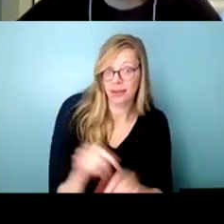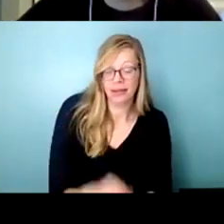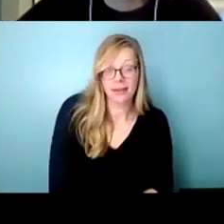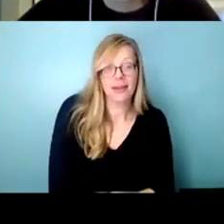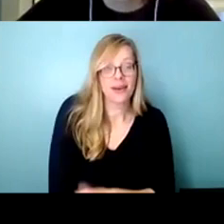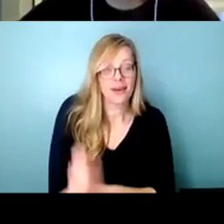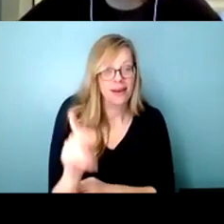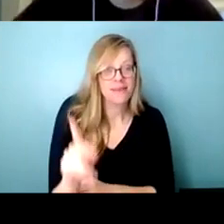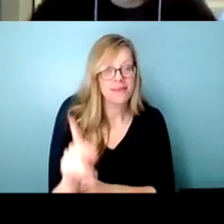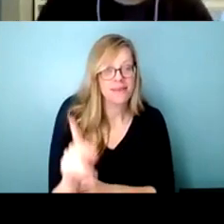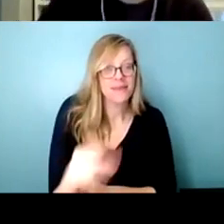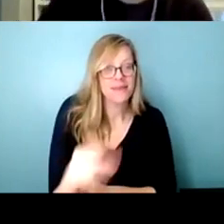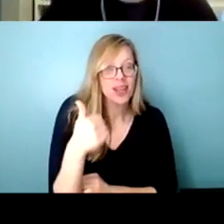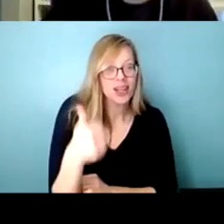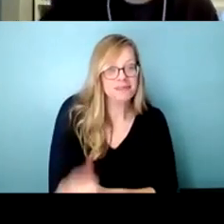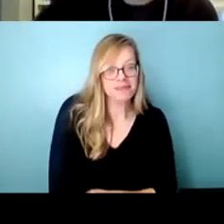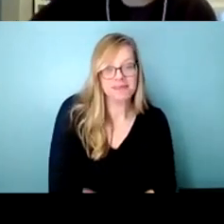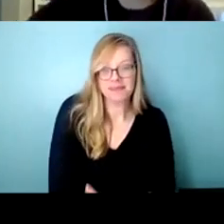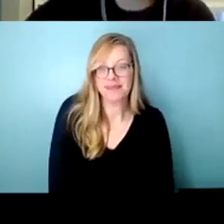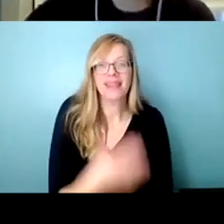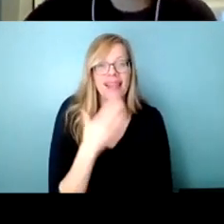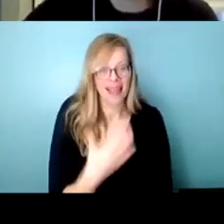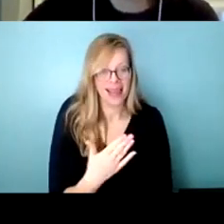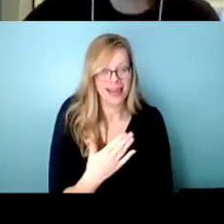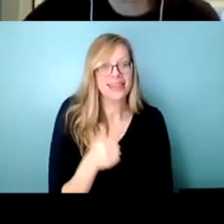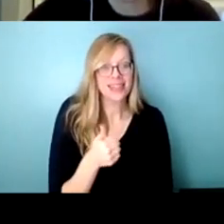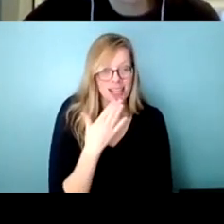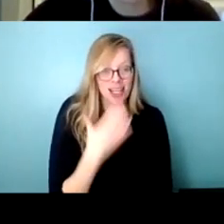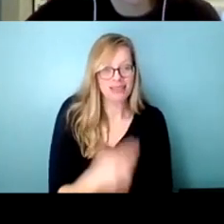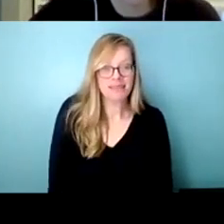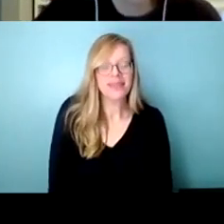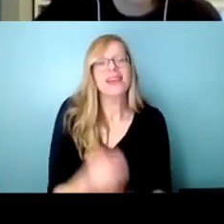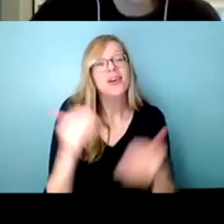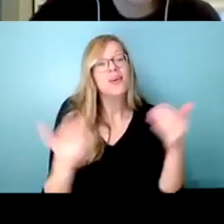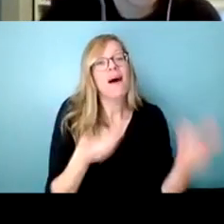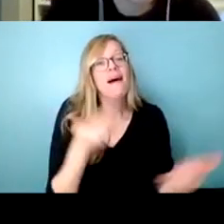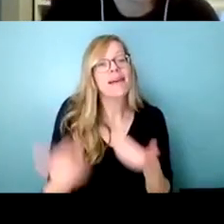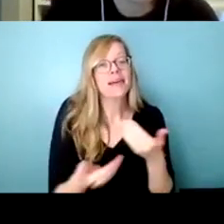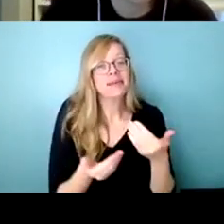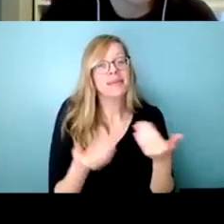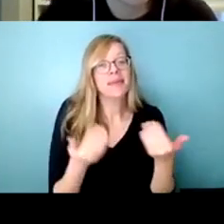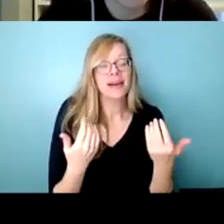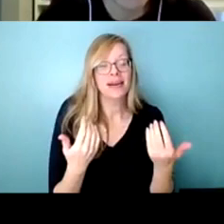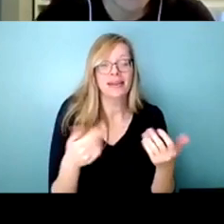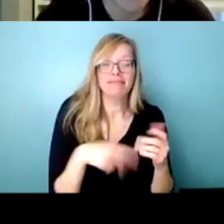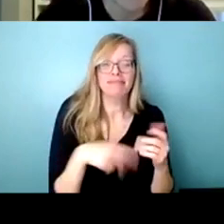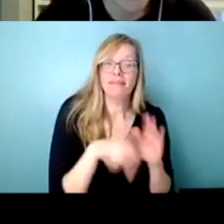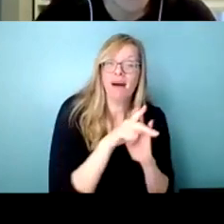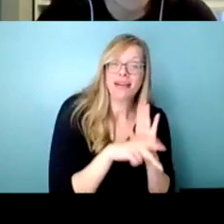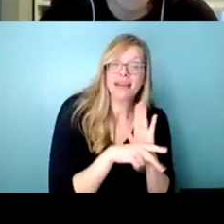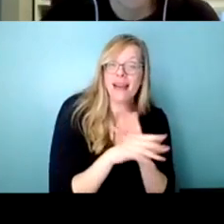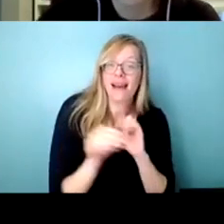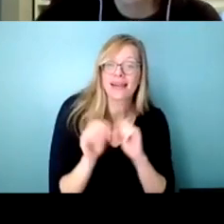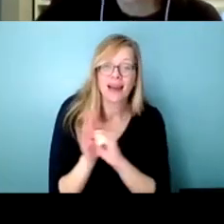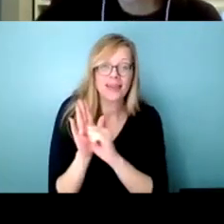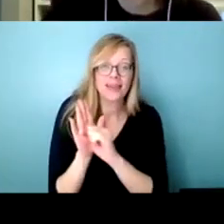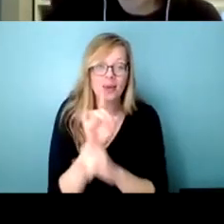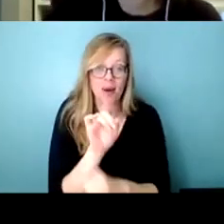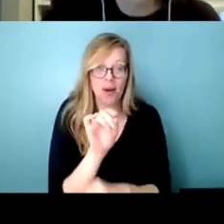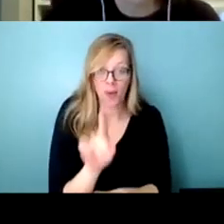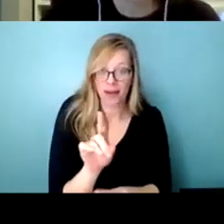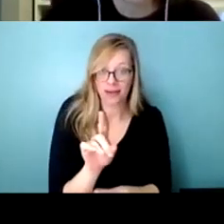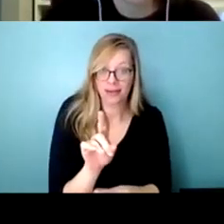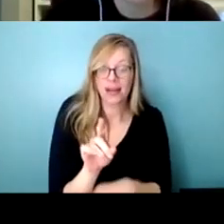okay good so yeah thanks michael and um welcome everyone to this policy and advocacy 101 session so